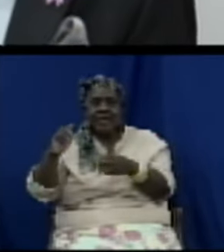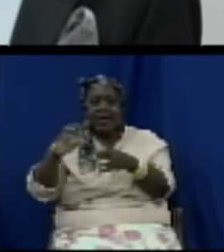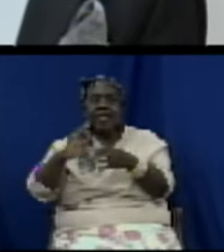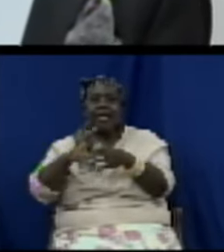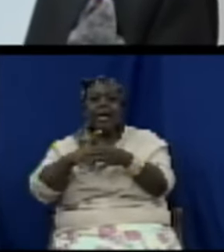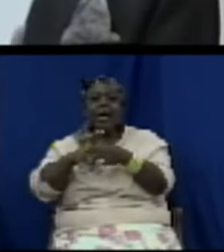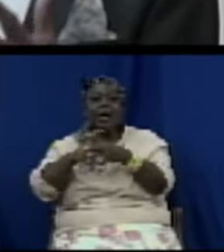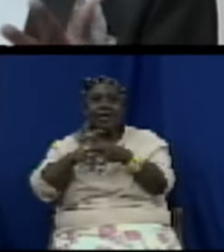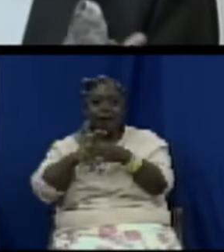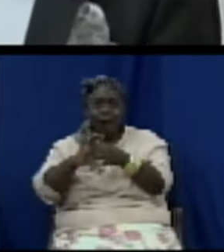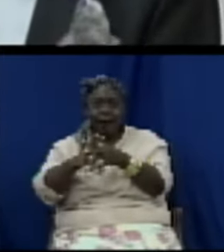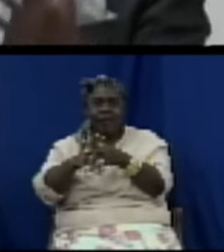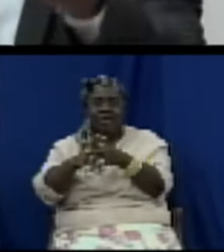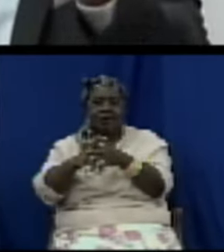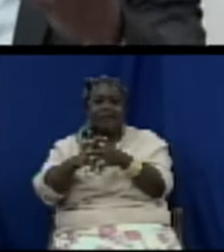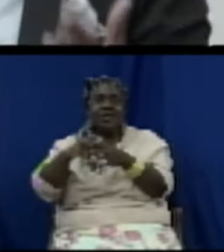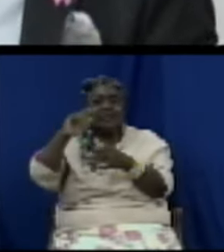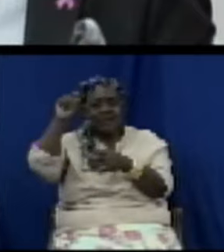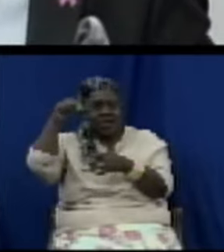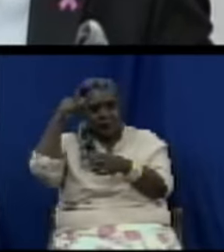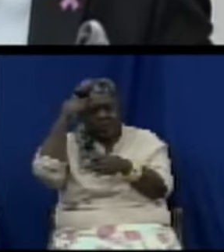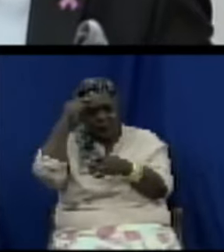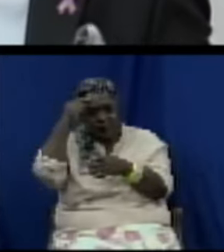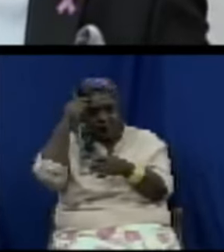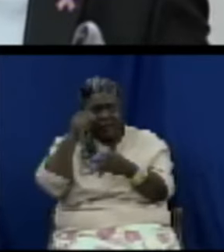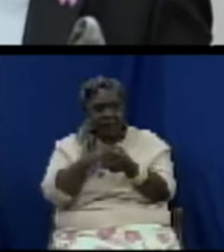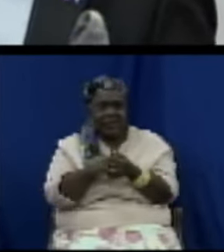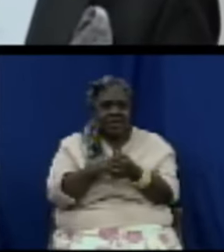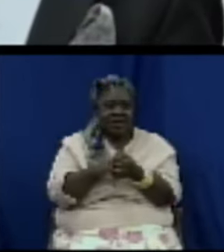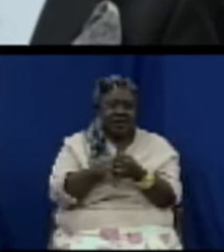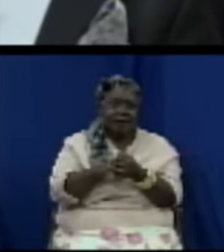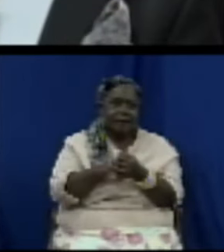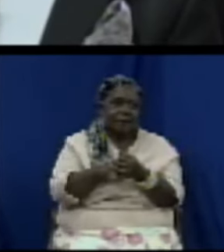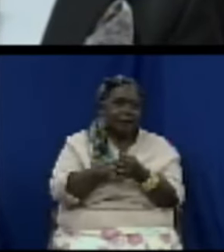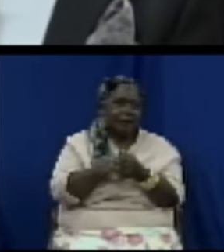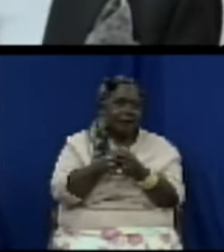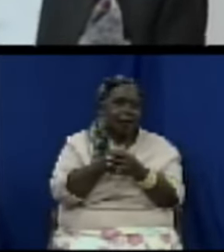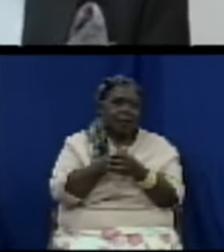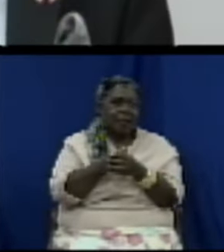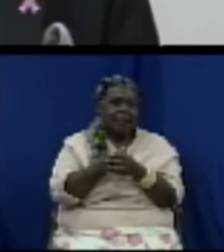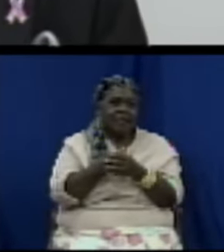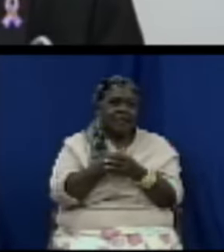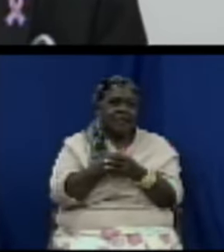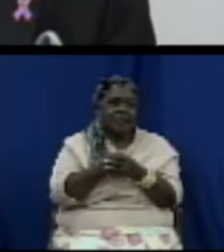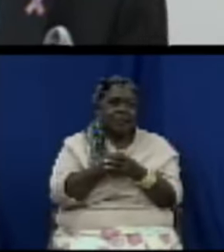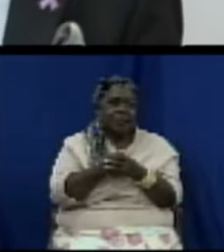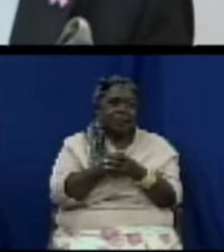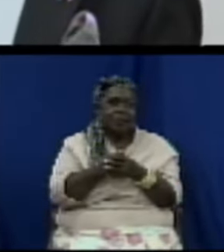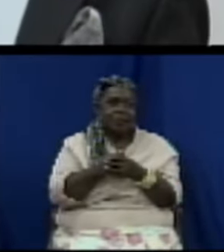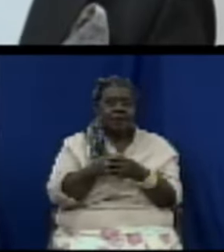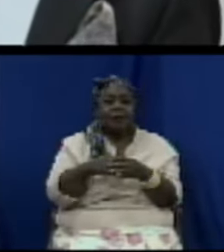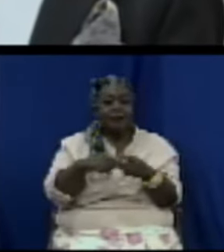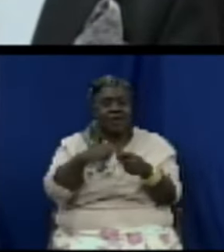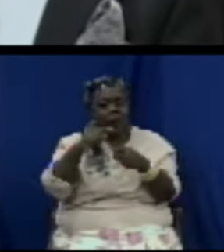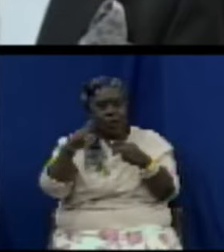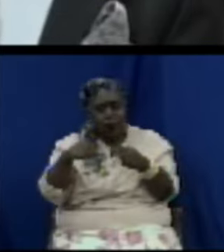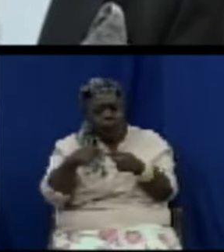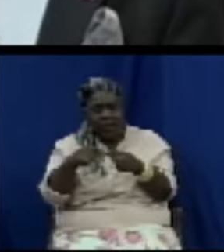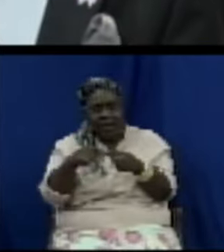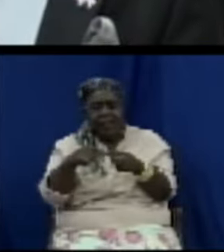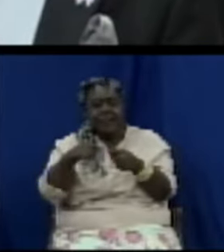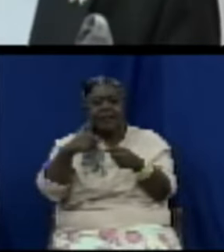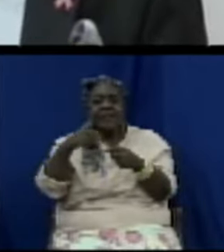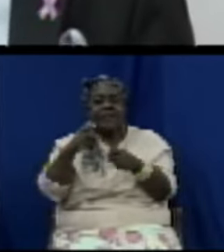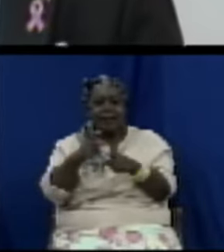once the businessman is keeping within the law this is the price of the good